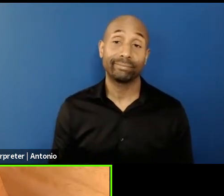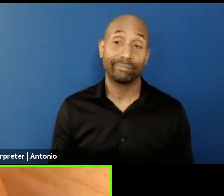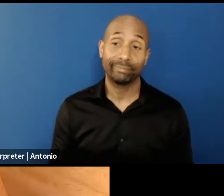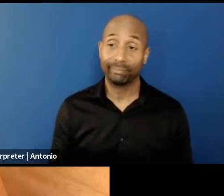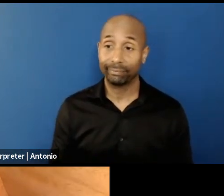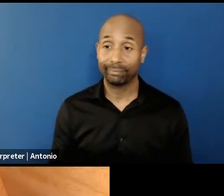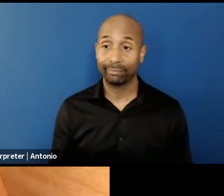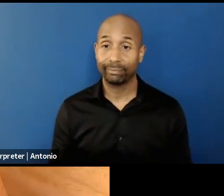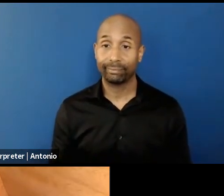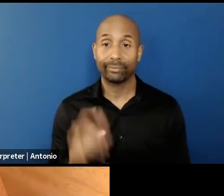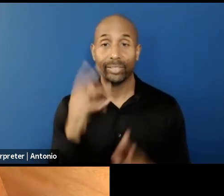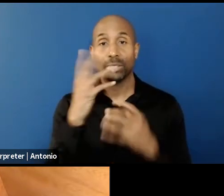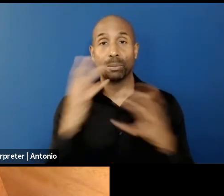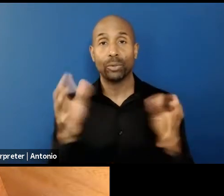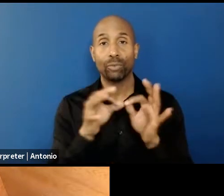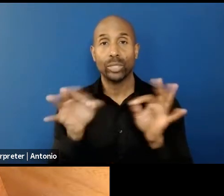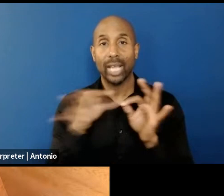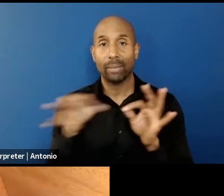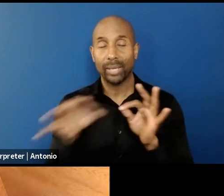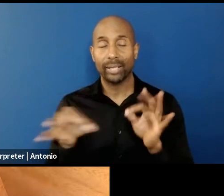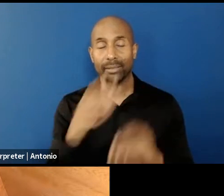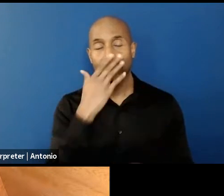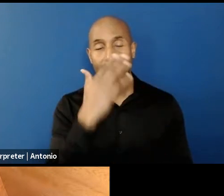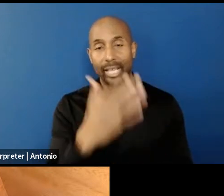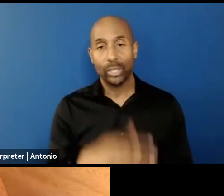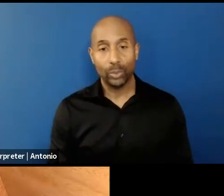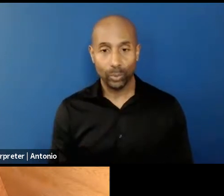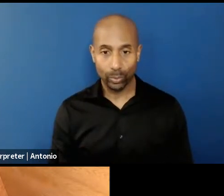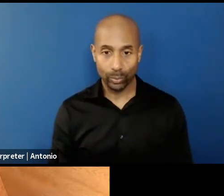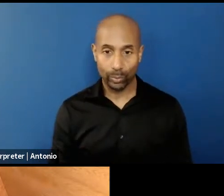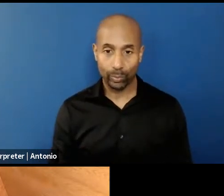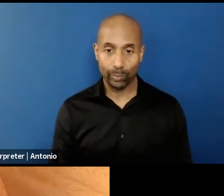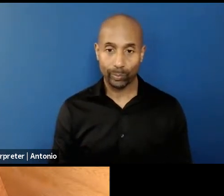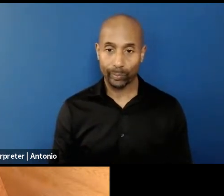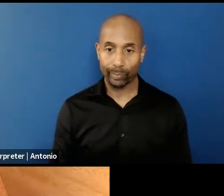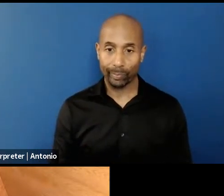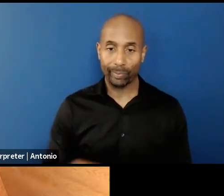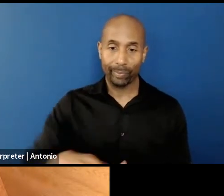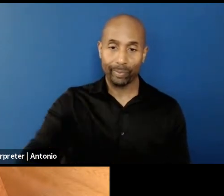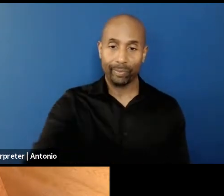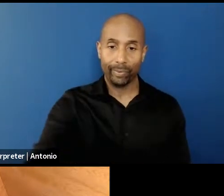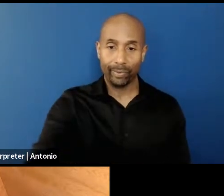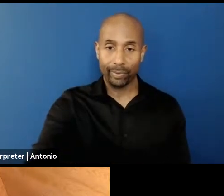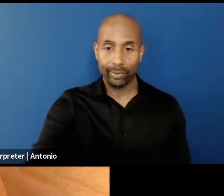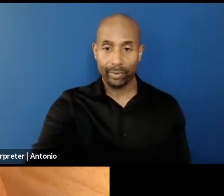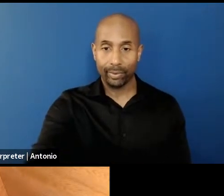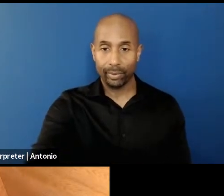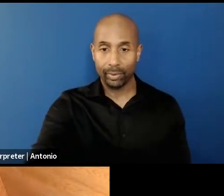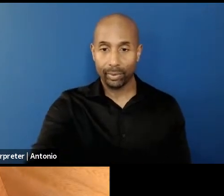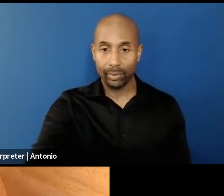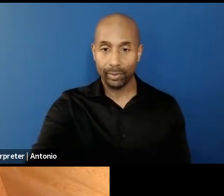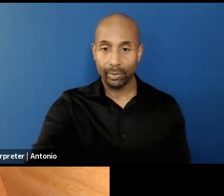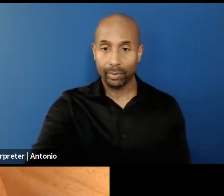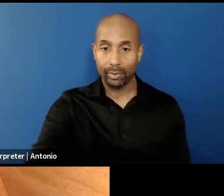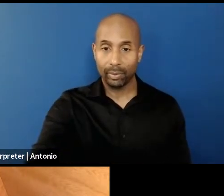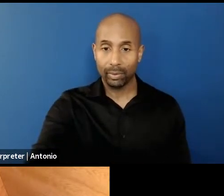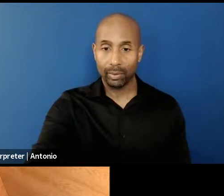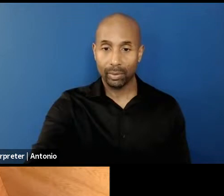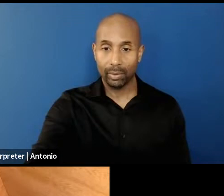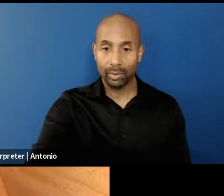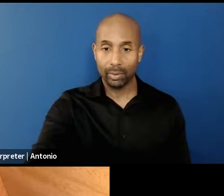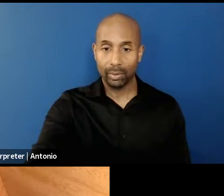It's a beautiful statement. Thank you. So we get a question from